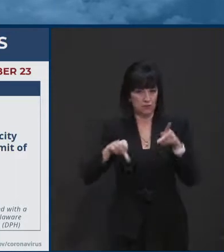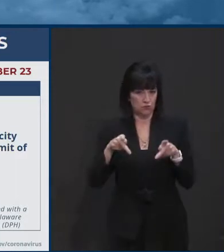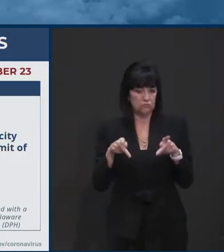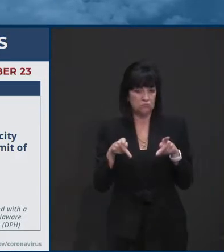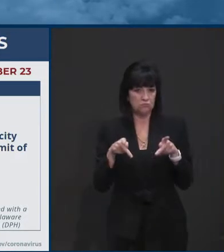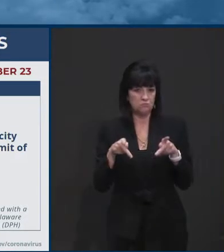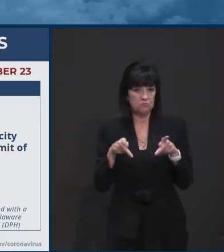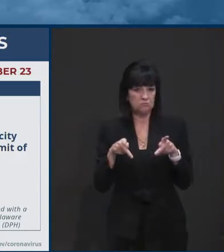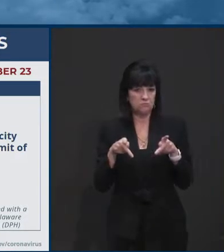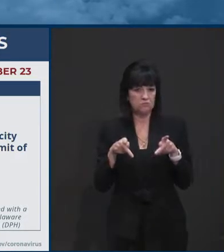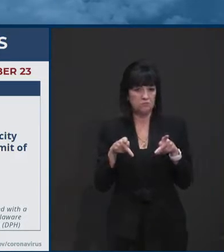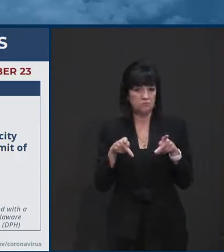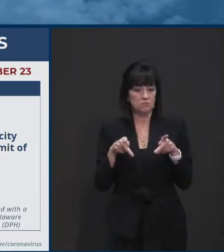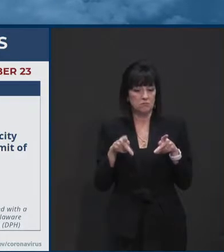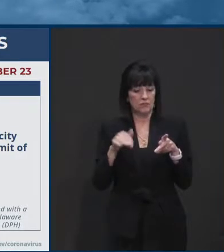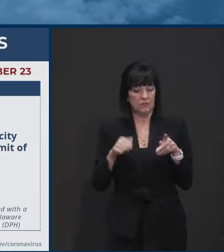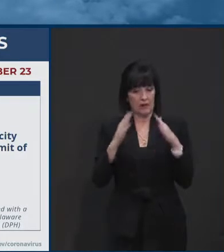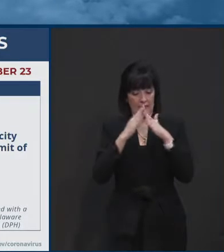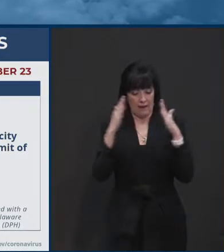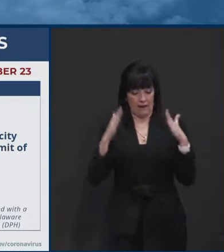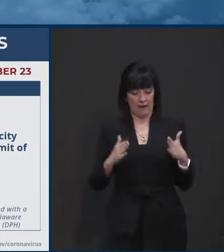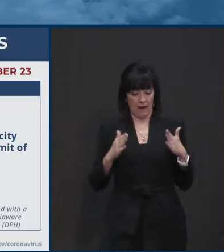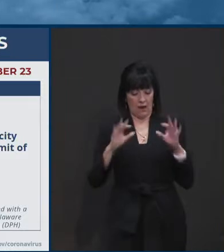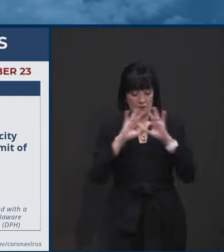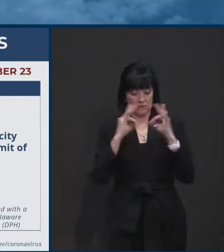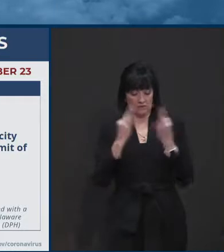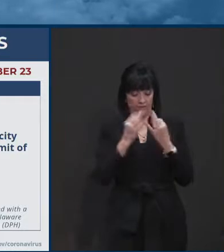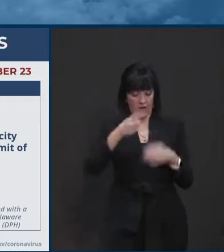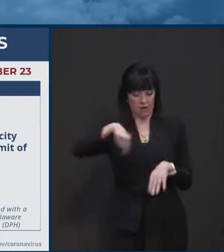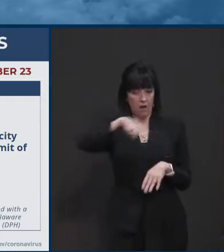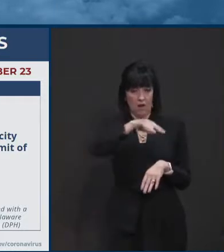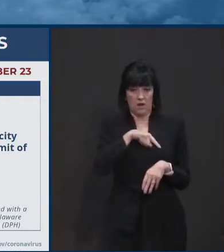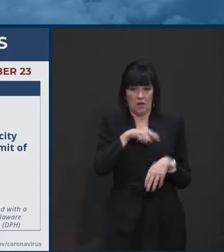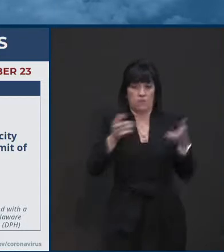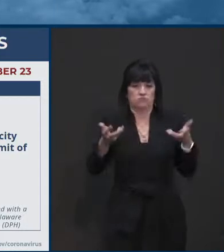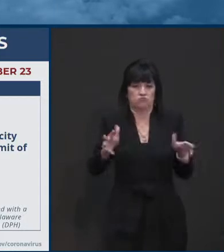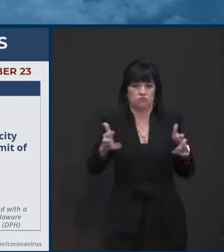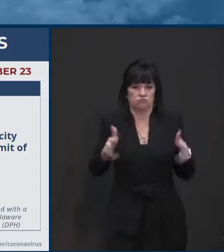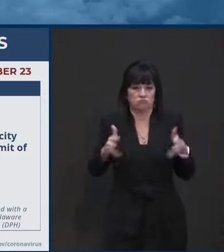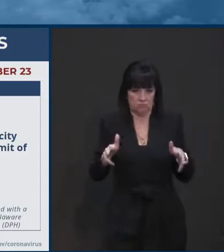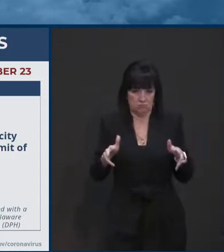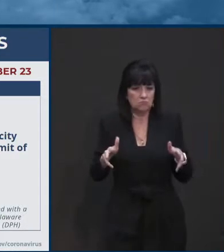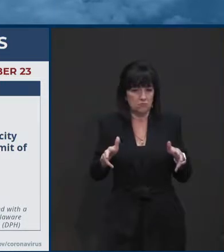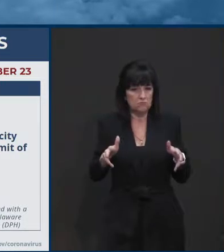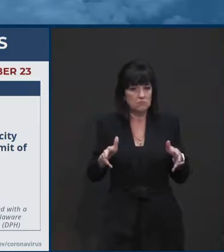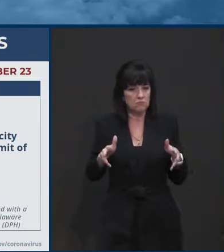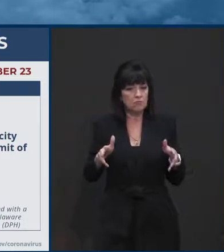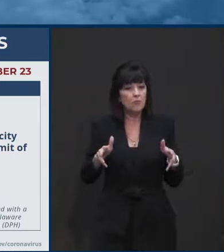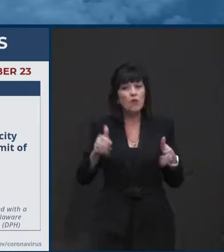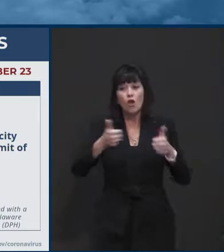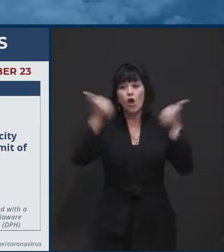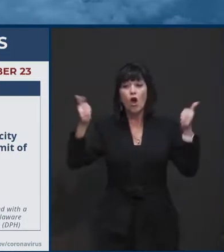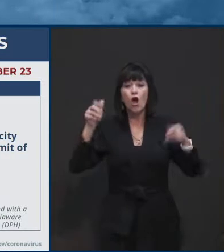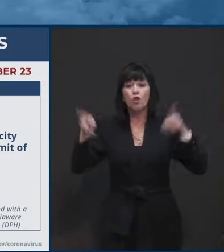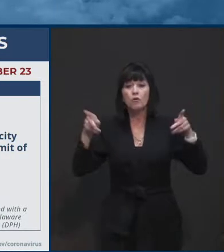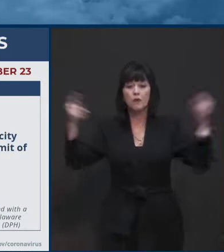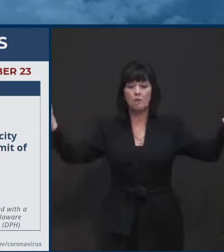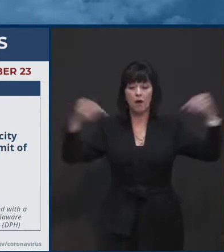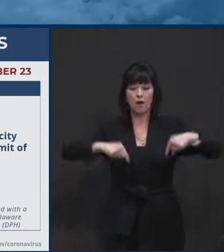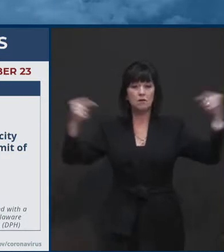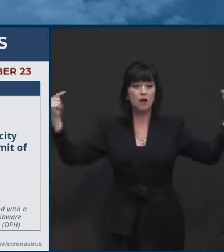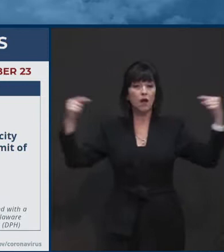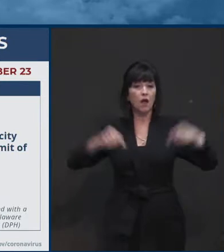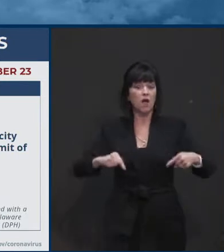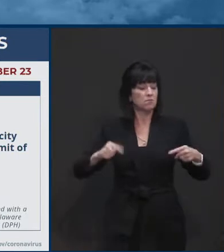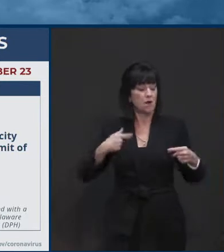the household family there, discouraging gatherings more than that for the time being. We